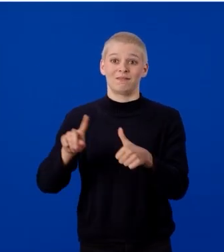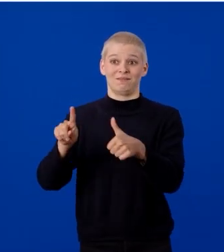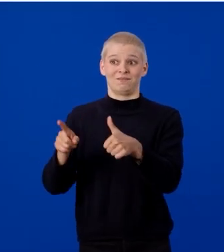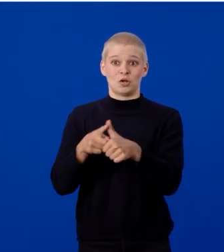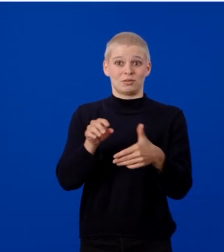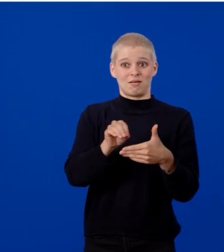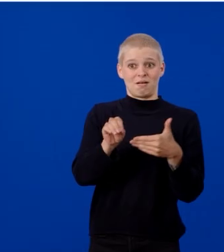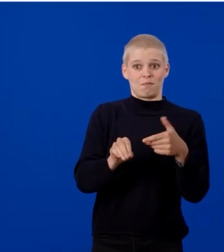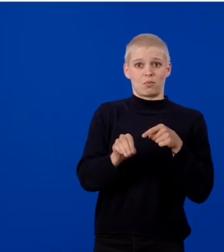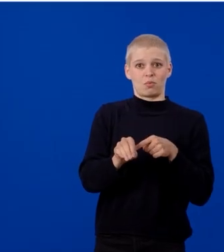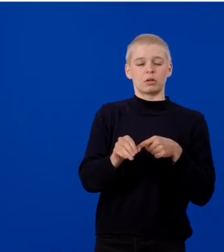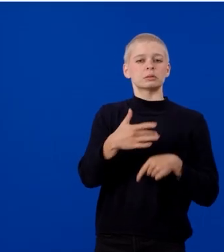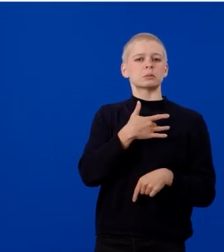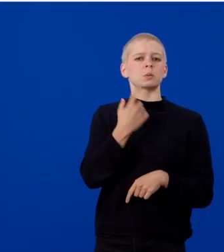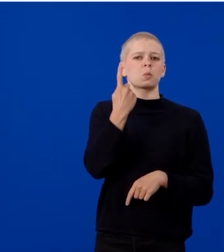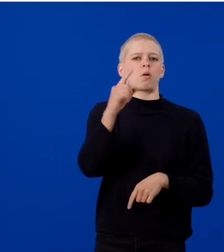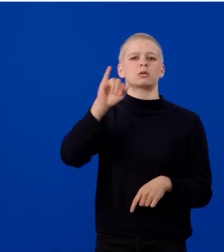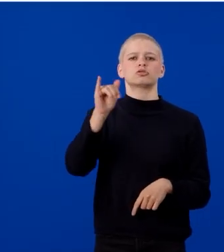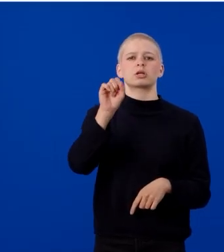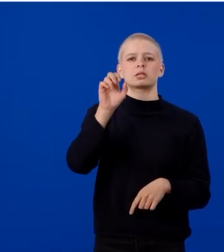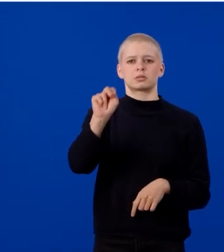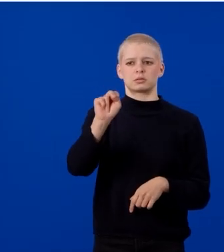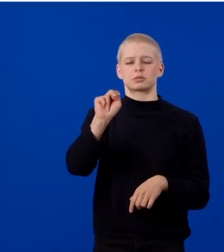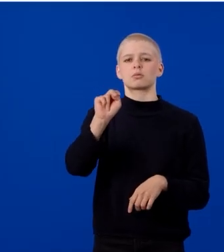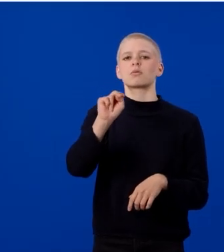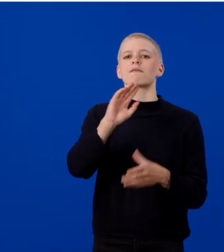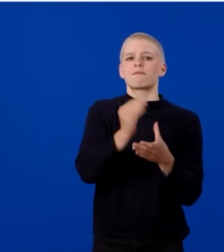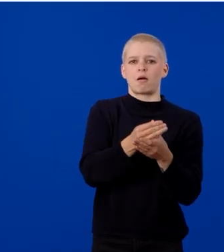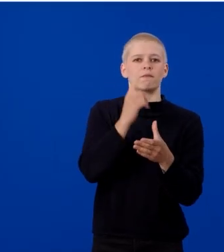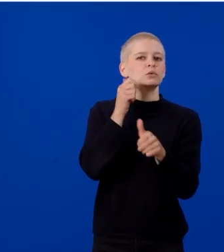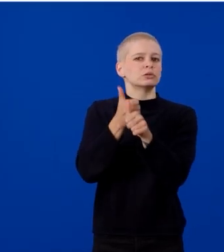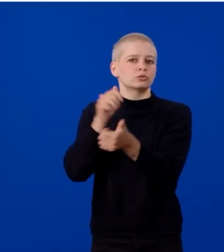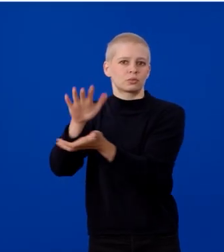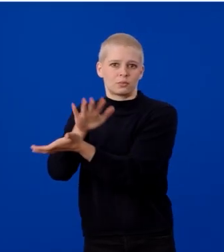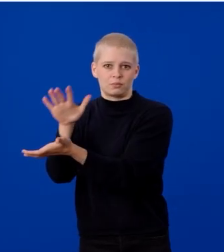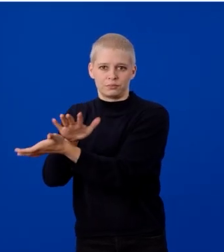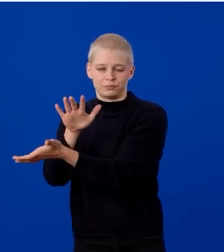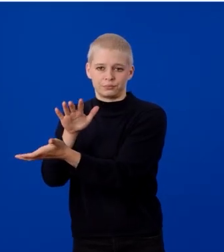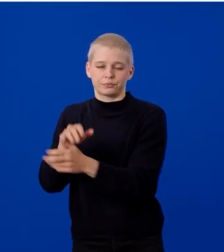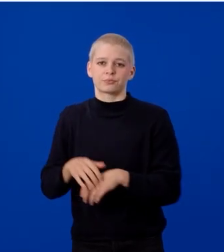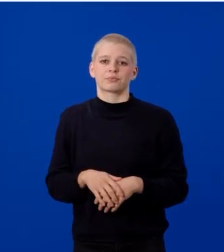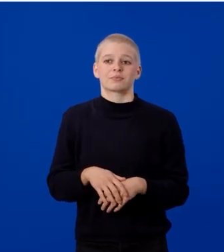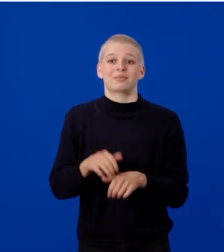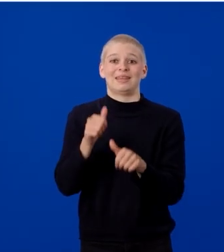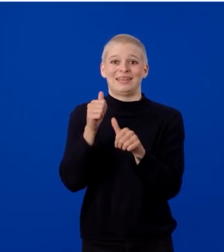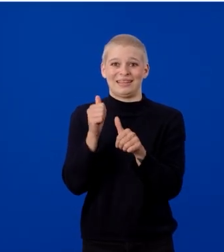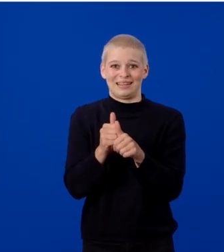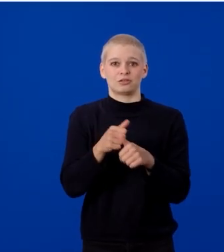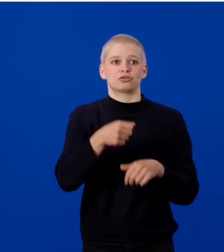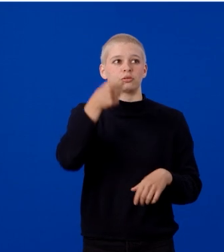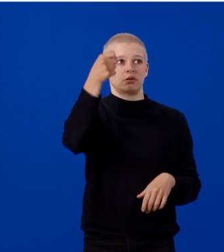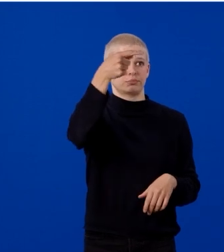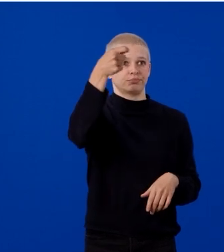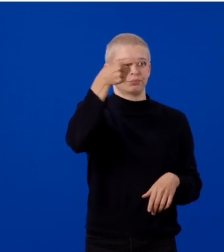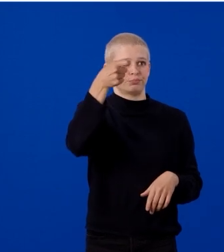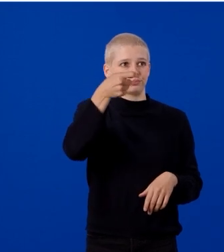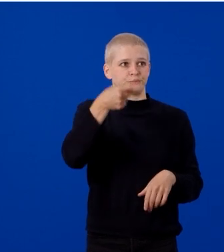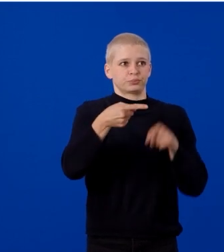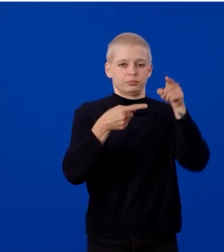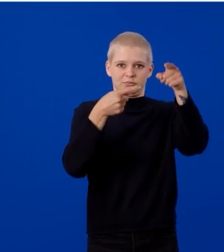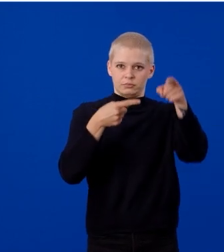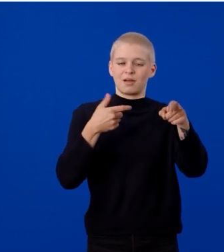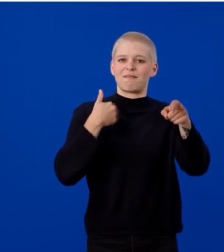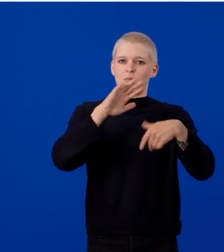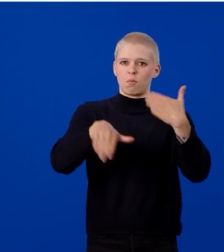usually a single JSON file per document. With each entry containing all the extracted artifacts,